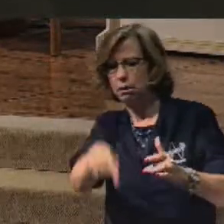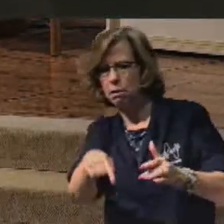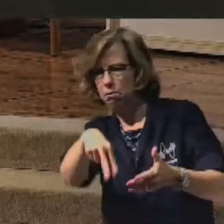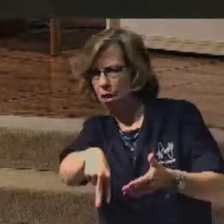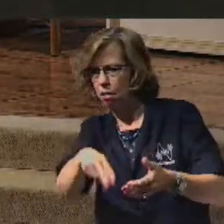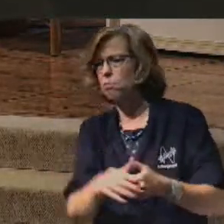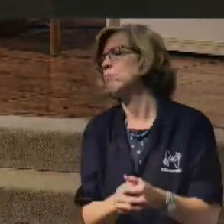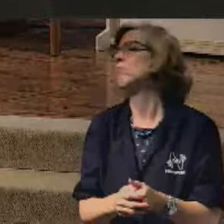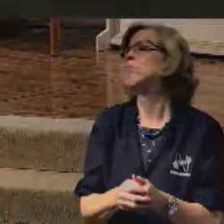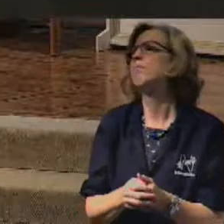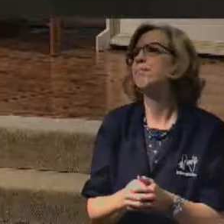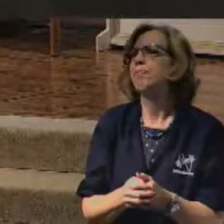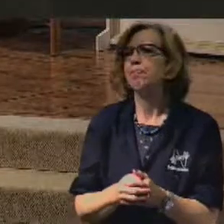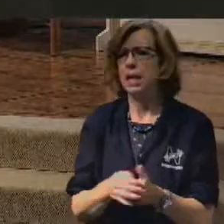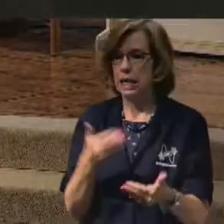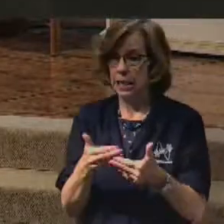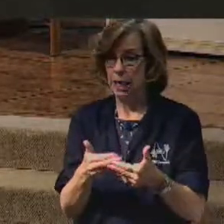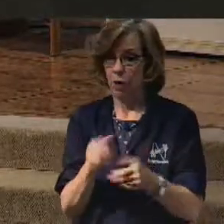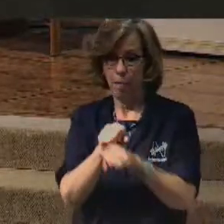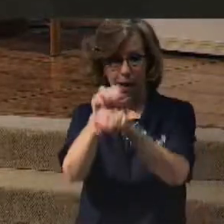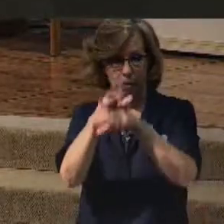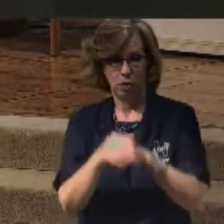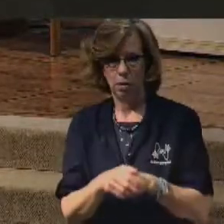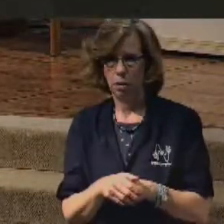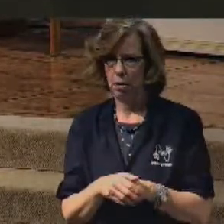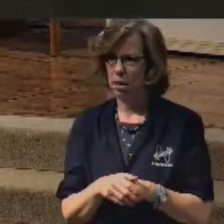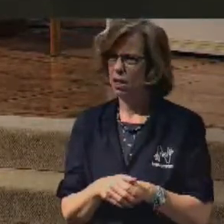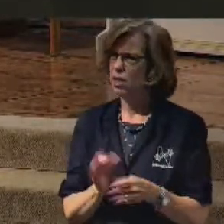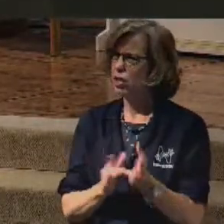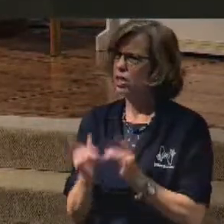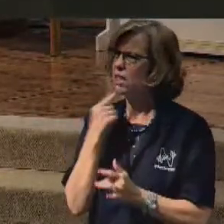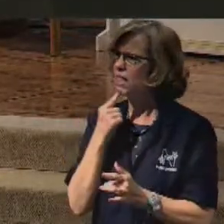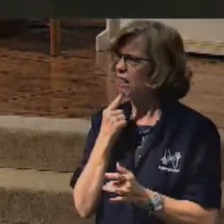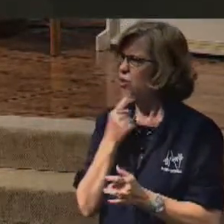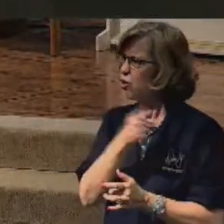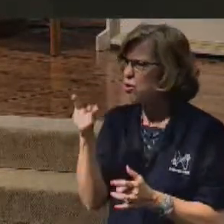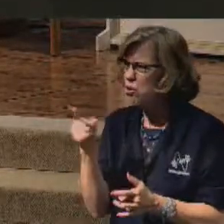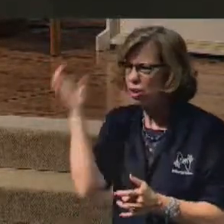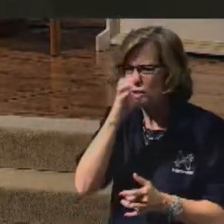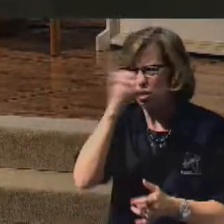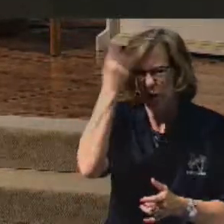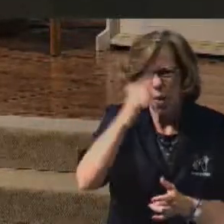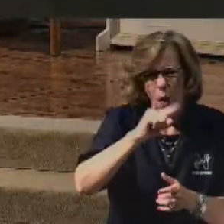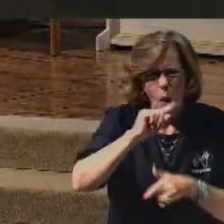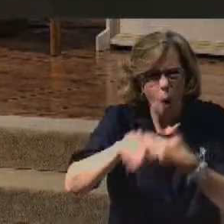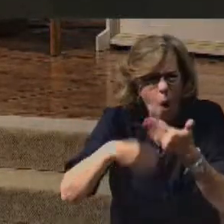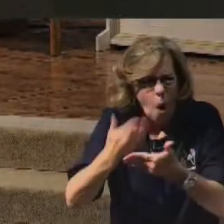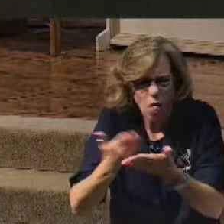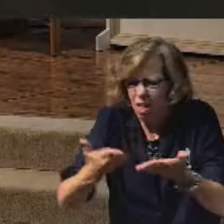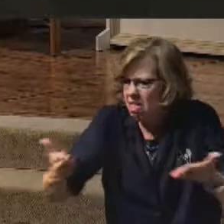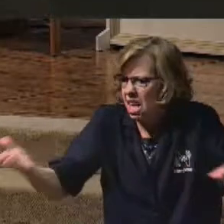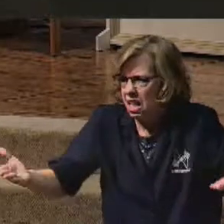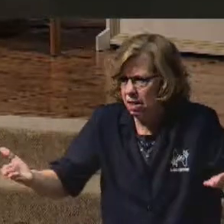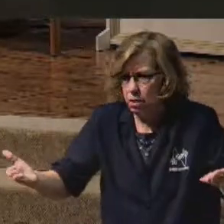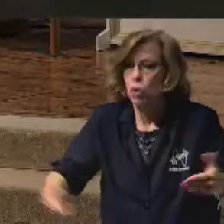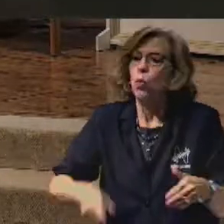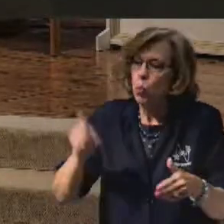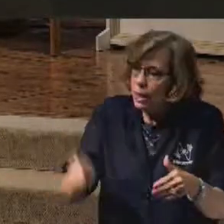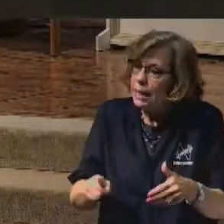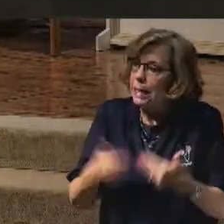on the Mount, and He says, you're seeking all these things, and every human being does. We need these things to live.